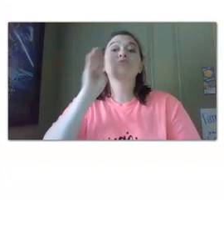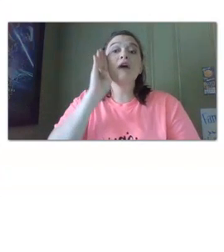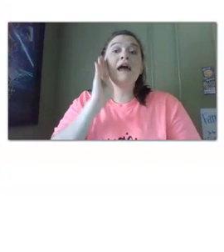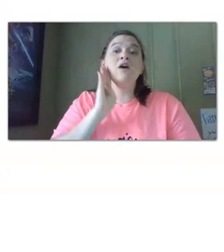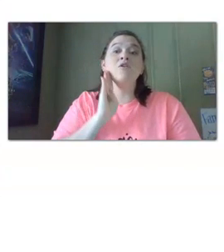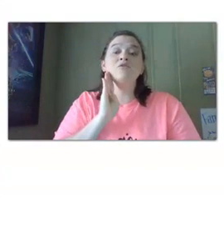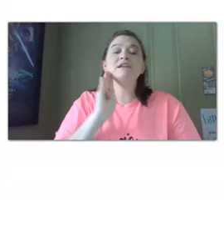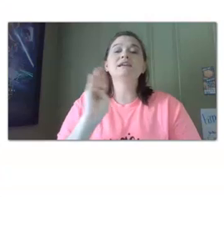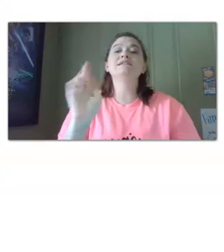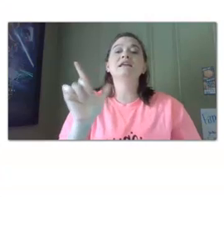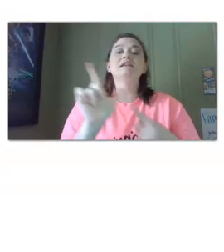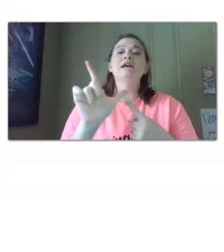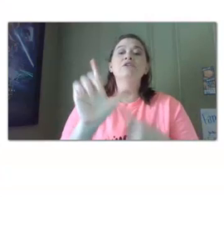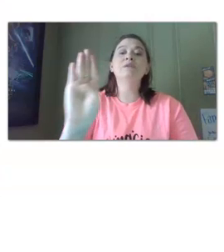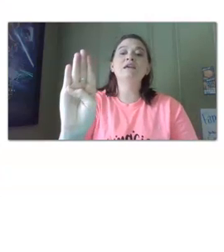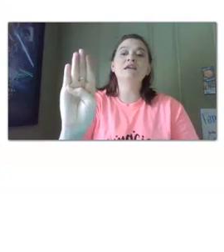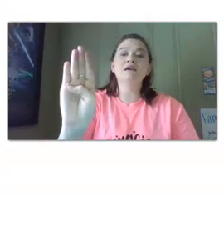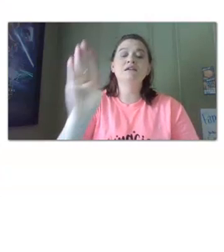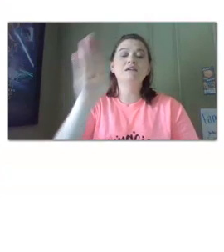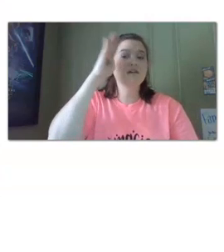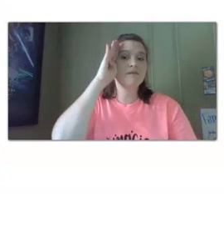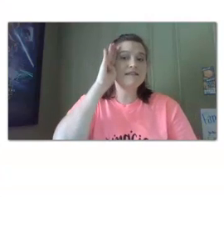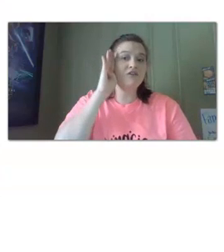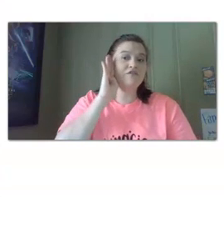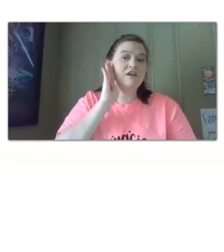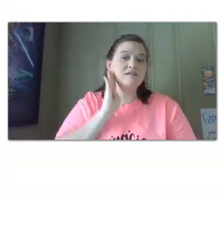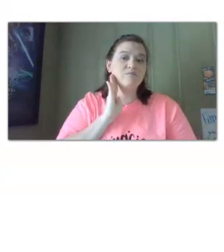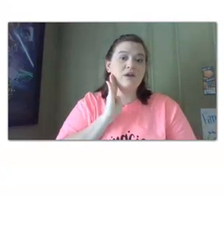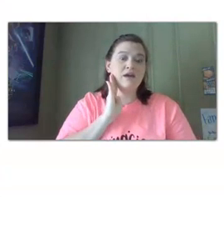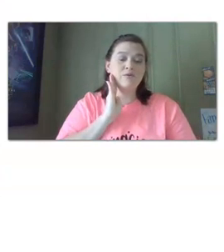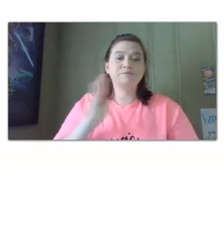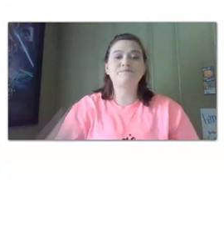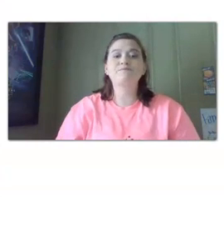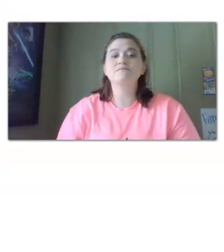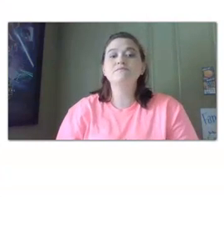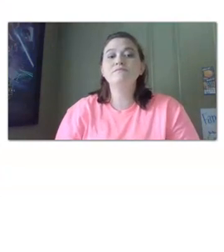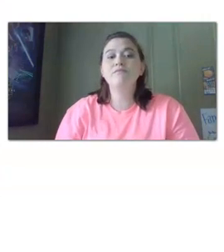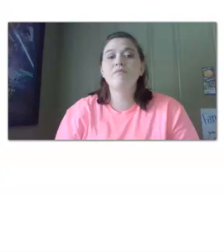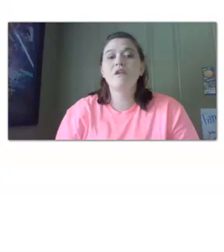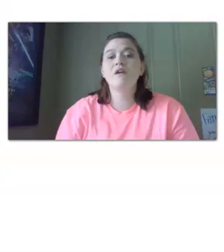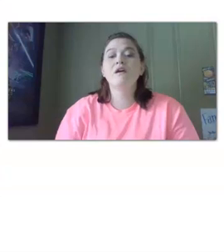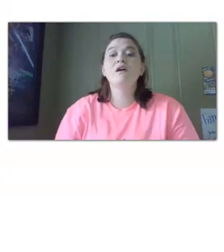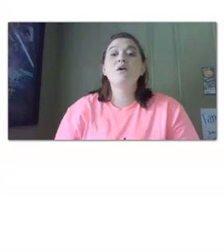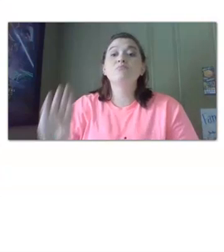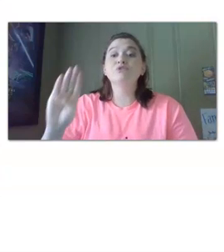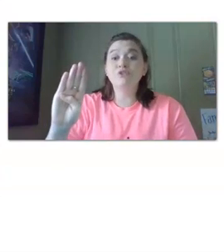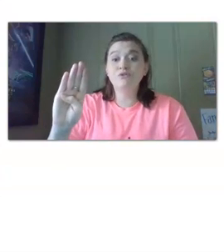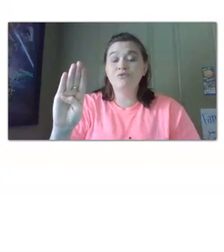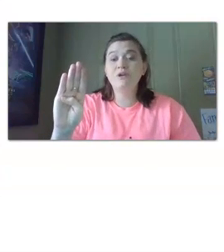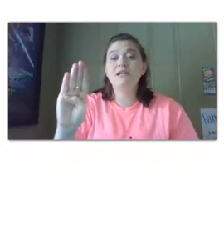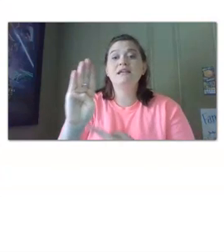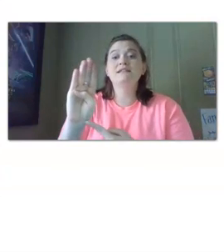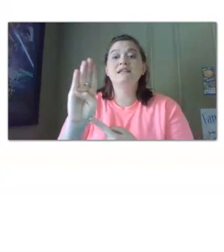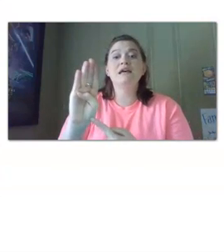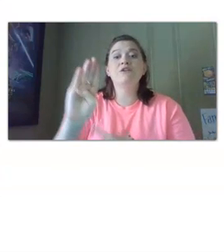brown brown is the letter b coming down your face brown blue